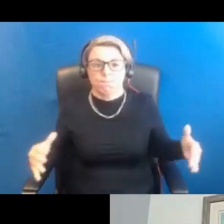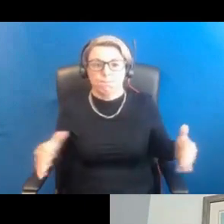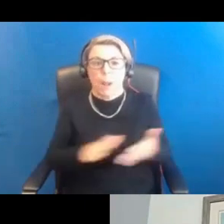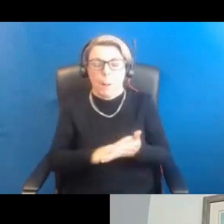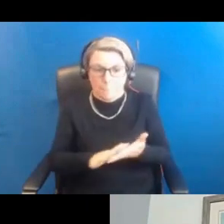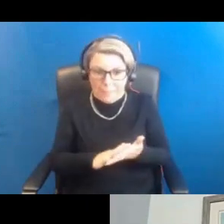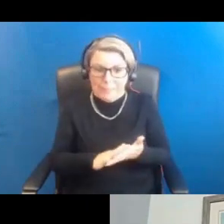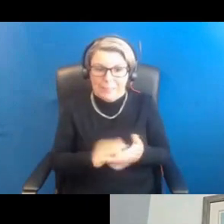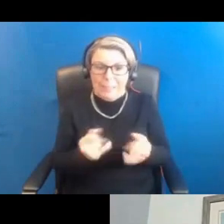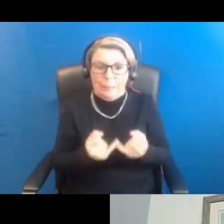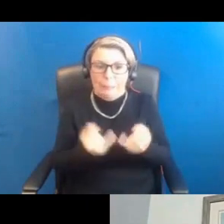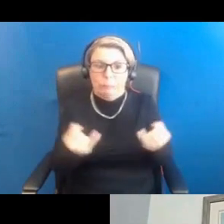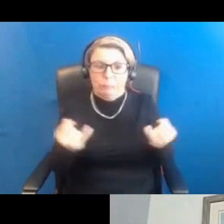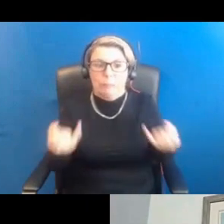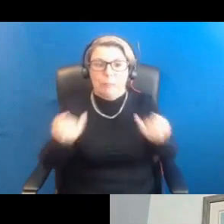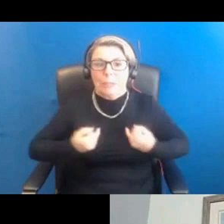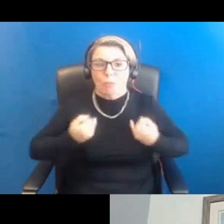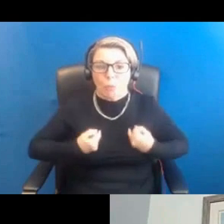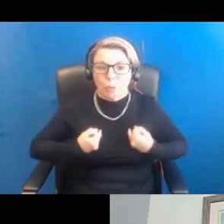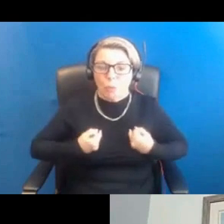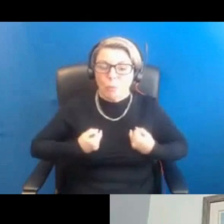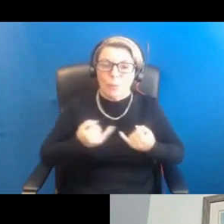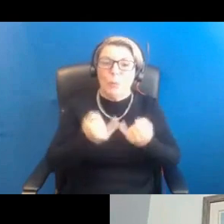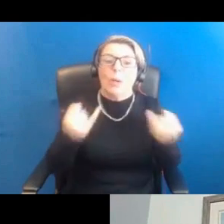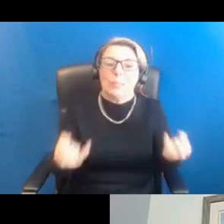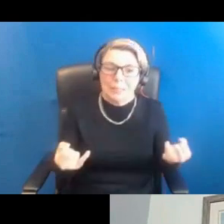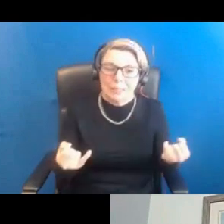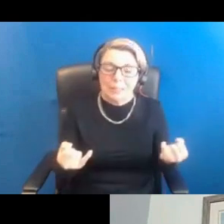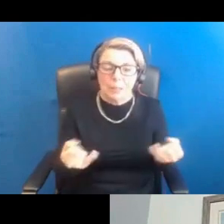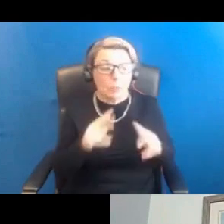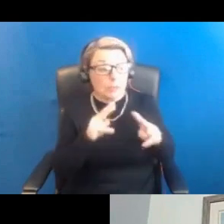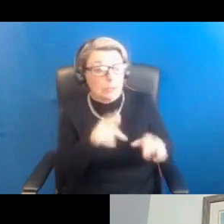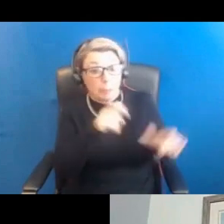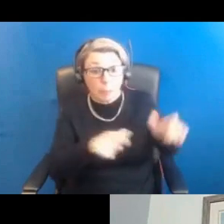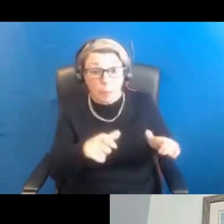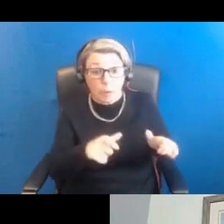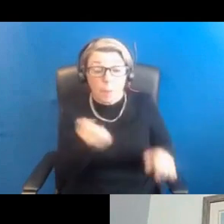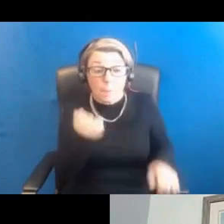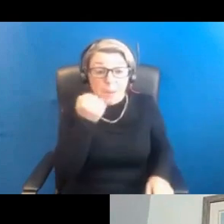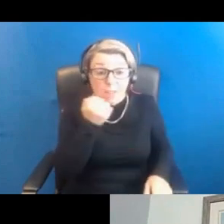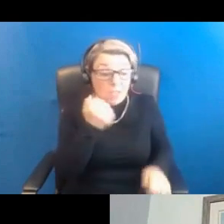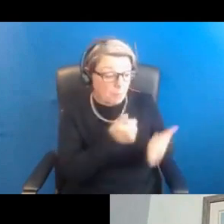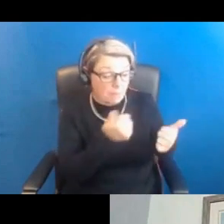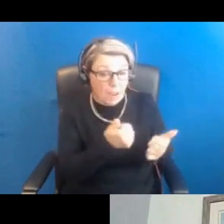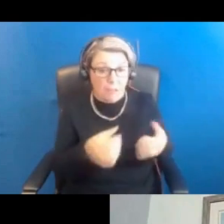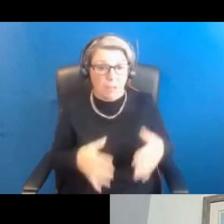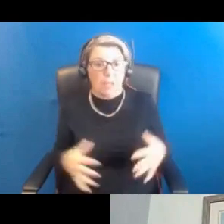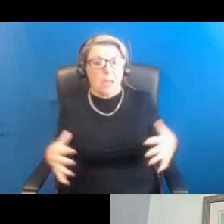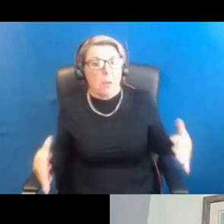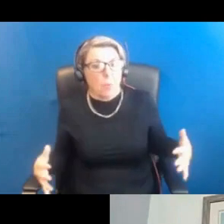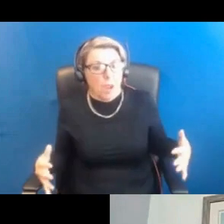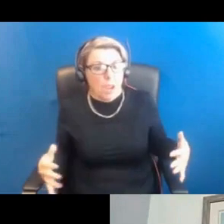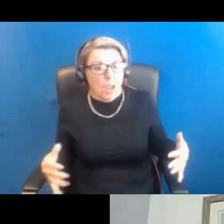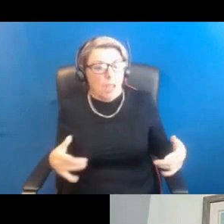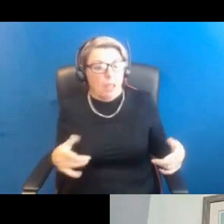polycystic ovary syndrome. So I often see somebody whose periods were absolutely fine, maybe had a baby, gained a bit of weight, and then they were